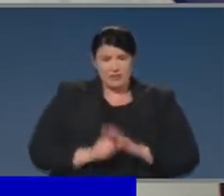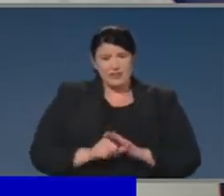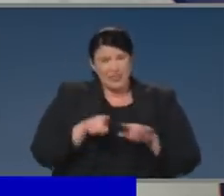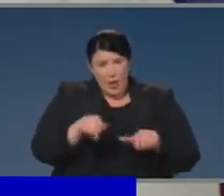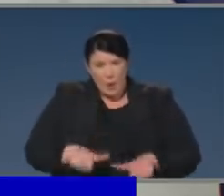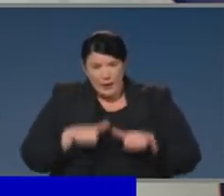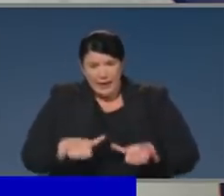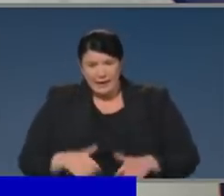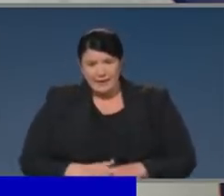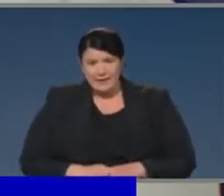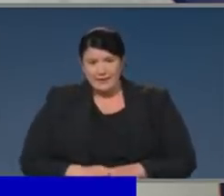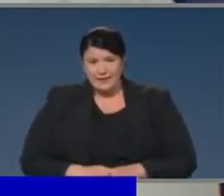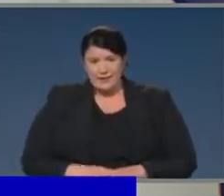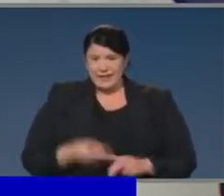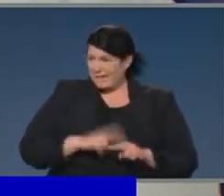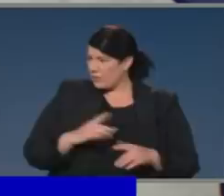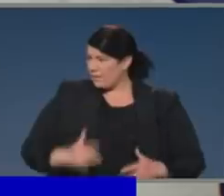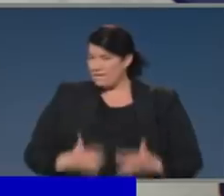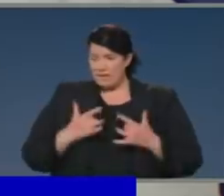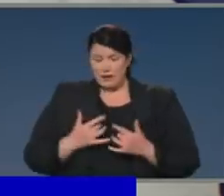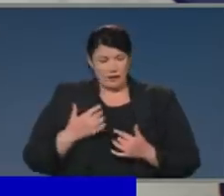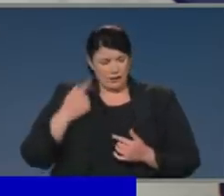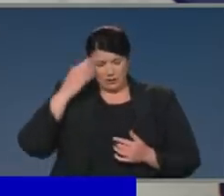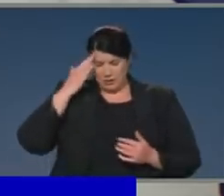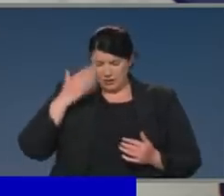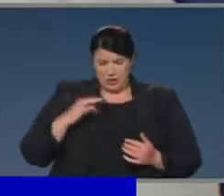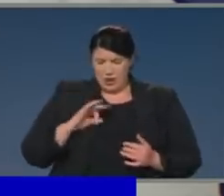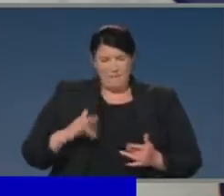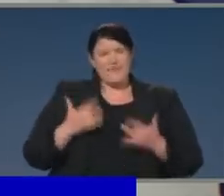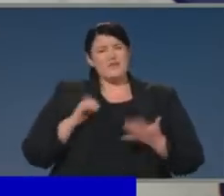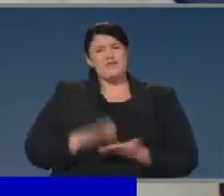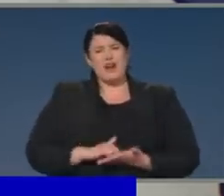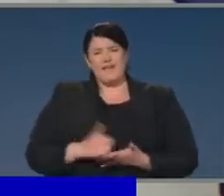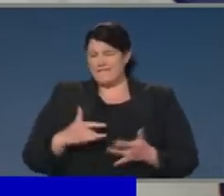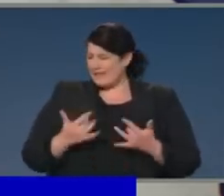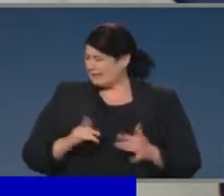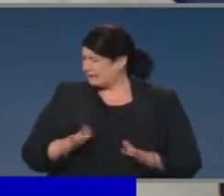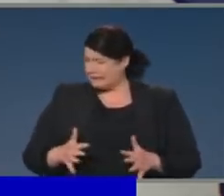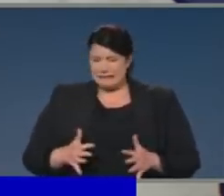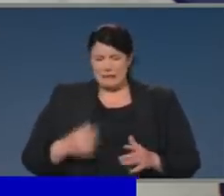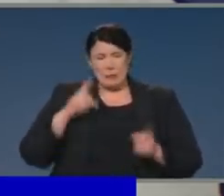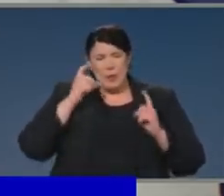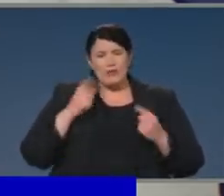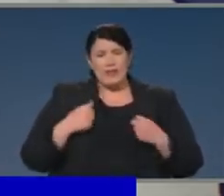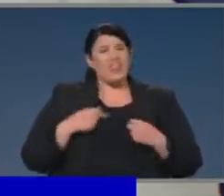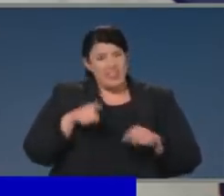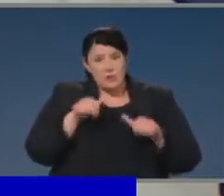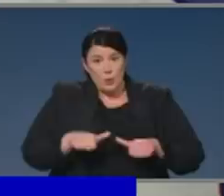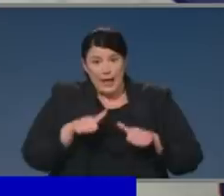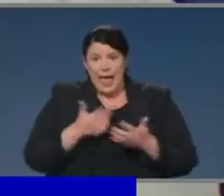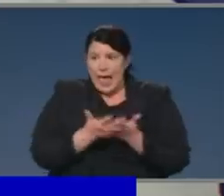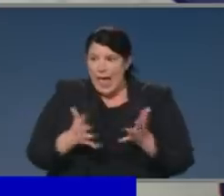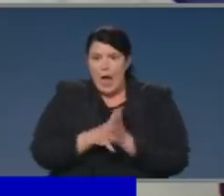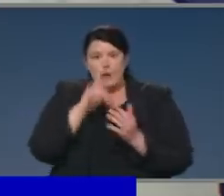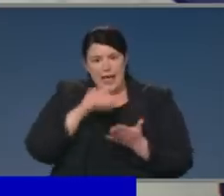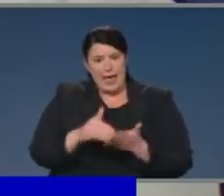can feel the stress of mental health. And to say, not only is it okay not to be okay, but there are pathways to help, to